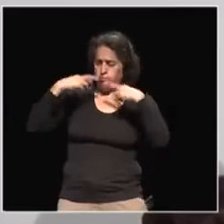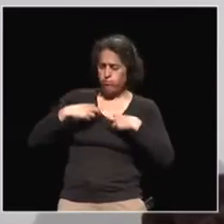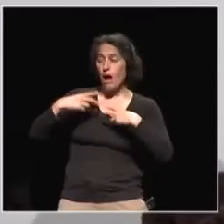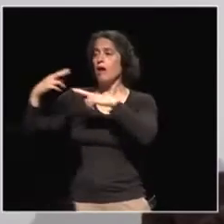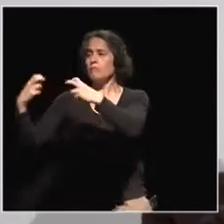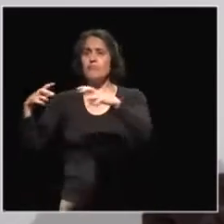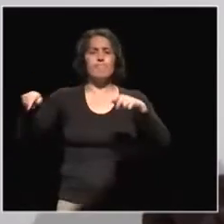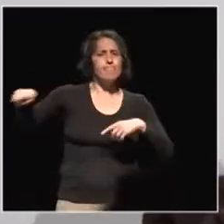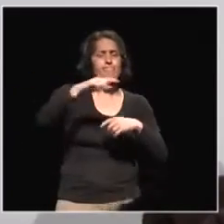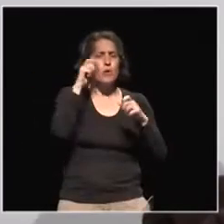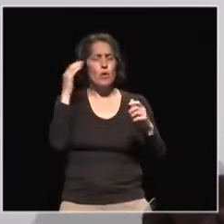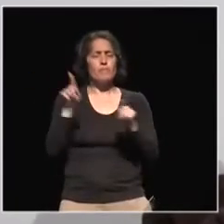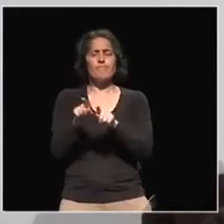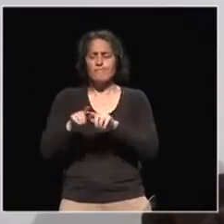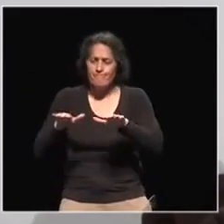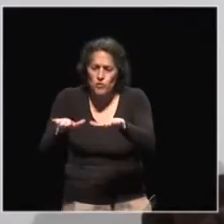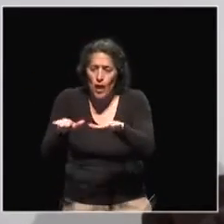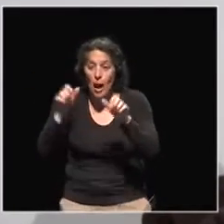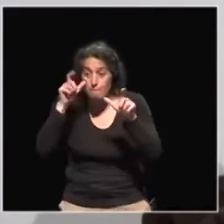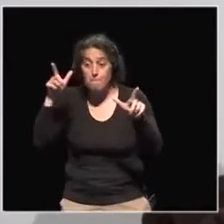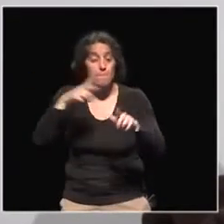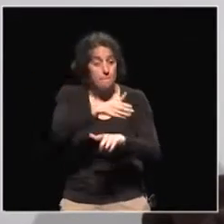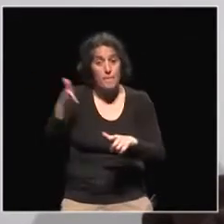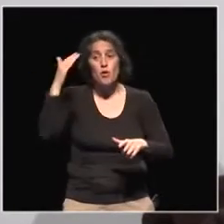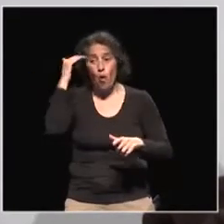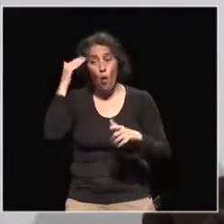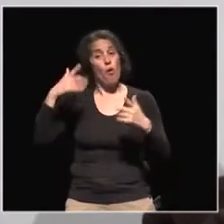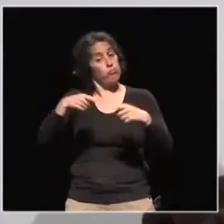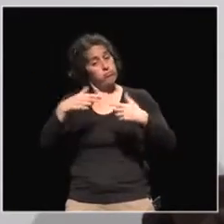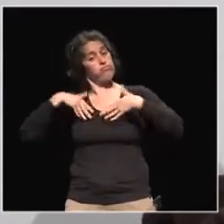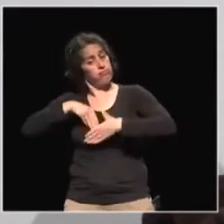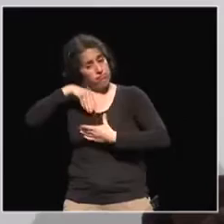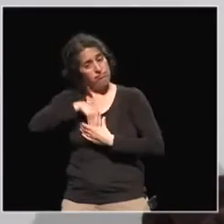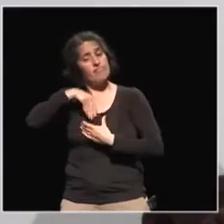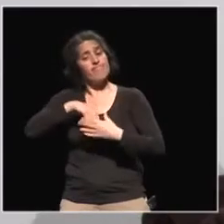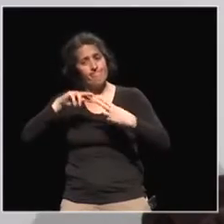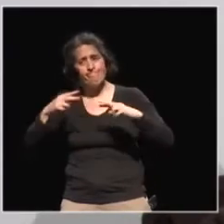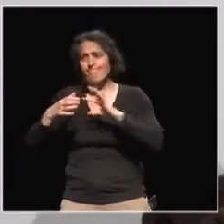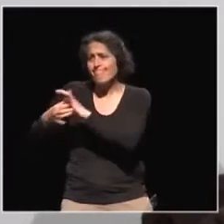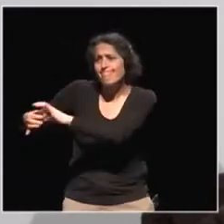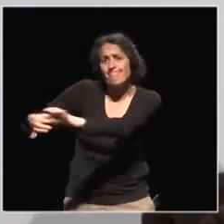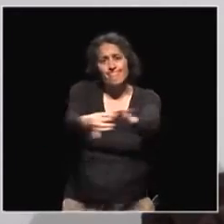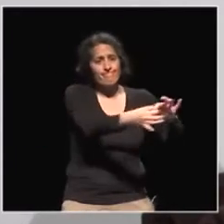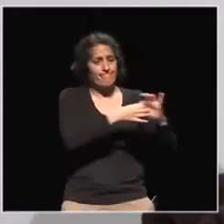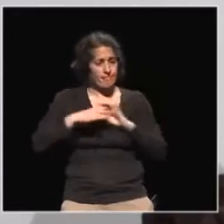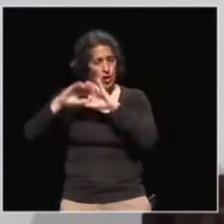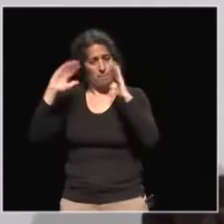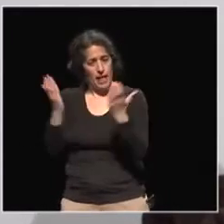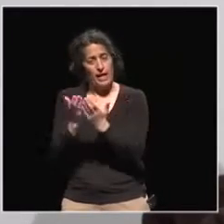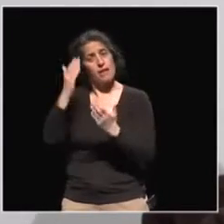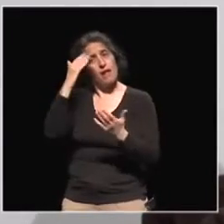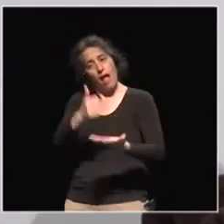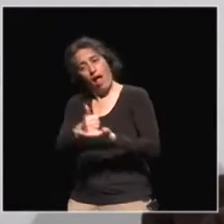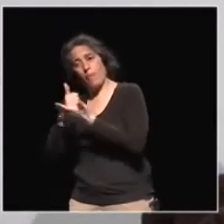think that it's really waking up the people that they are really part of this common planet, and really trying to use the resources that they